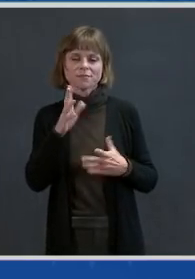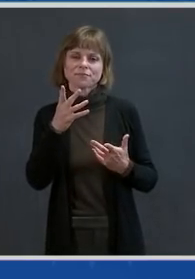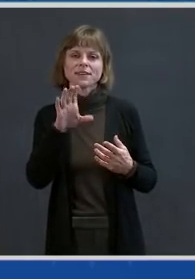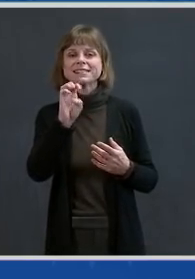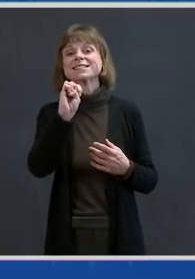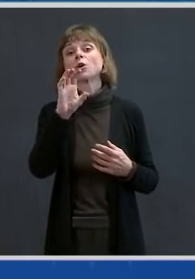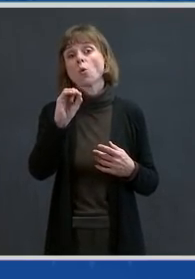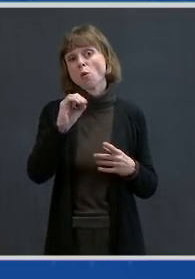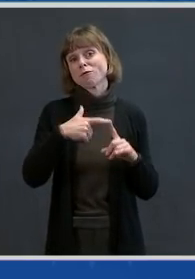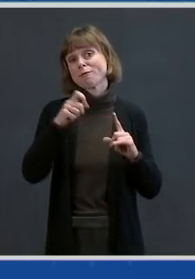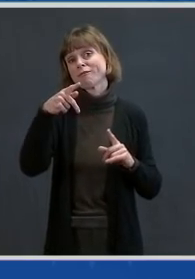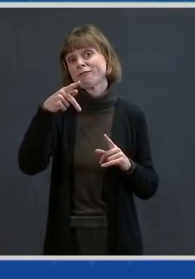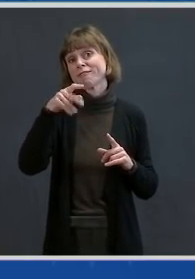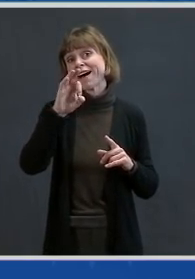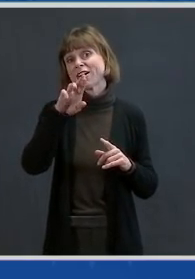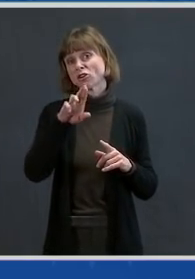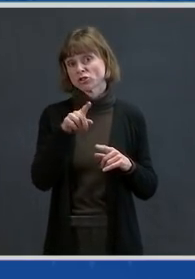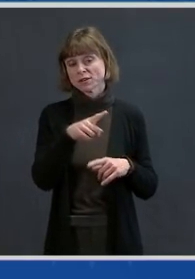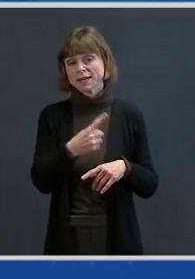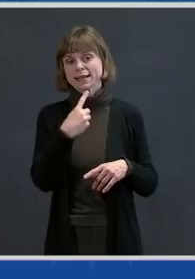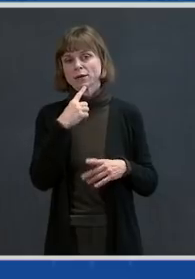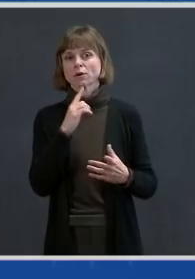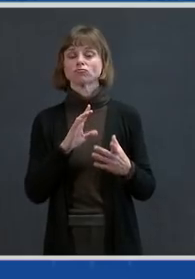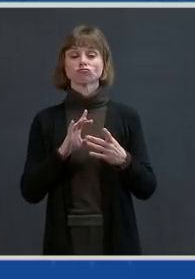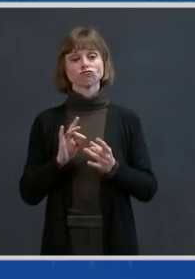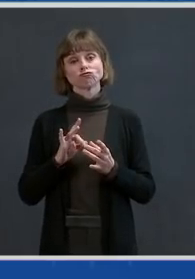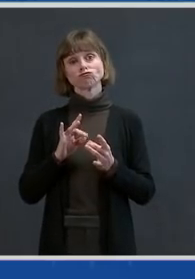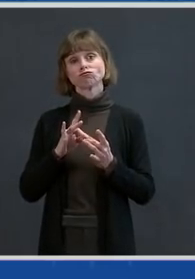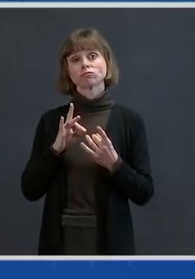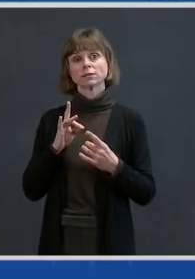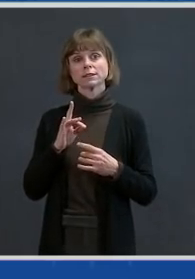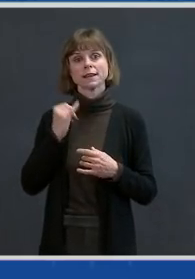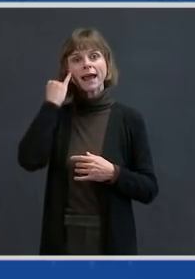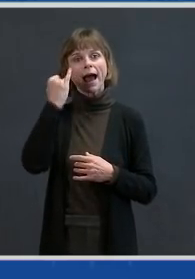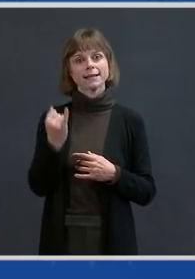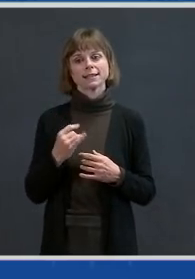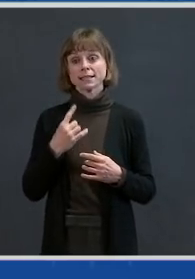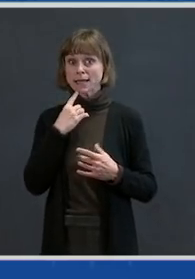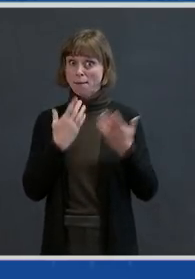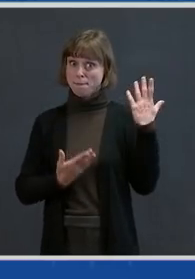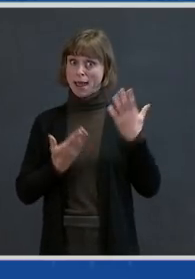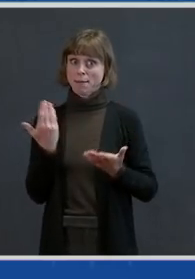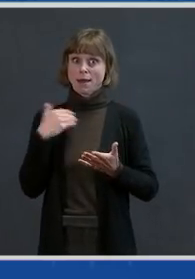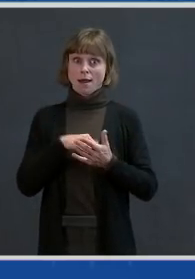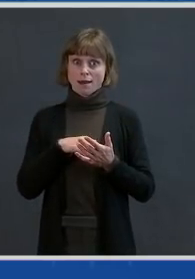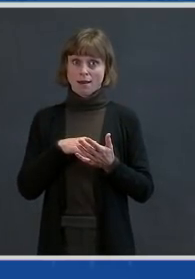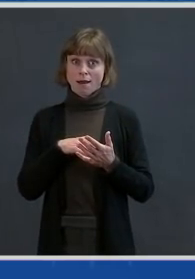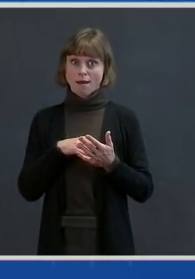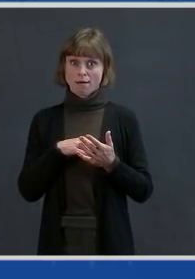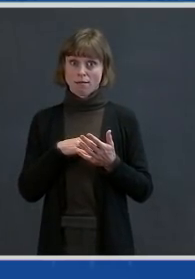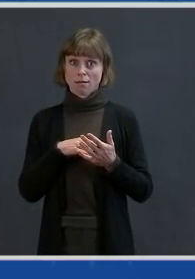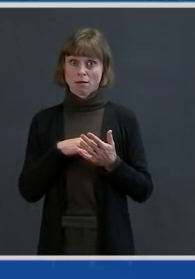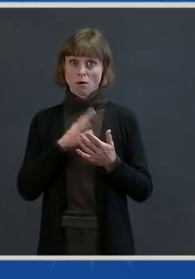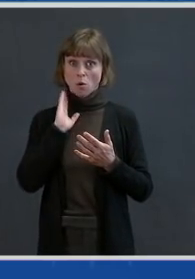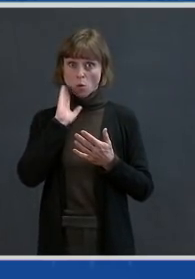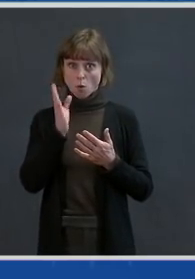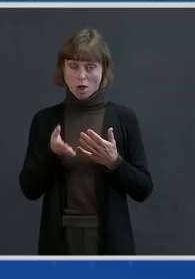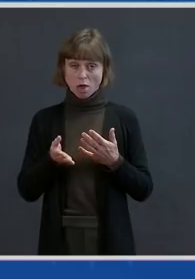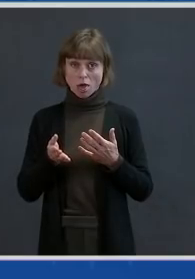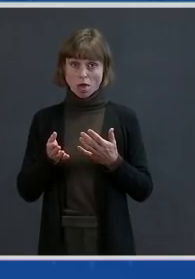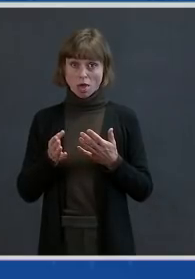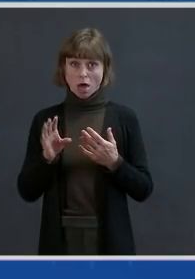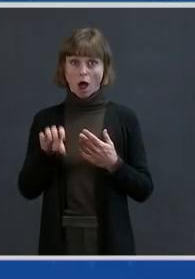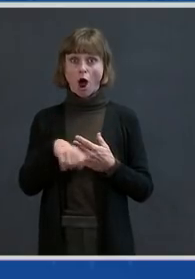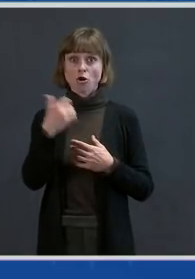Pfizer, when he was talking about the idea of maybe yet again another boost, meaning the higher the